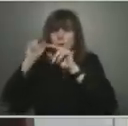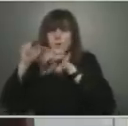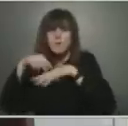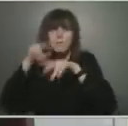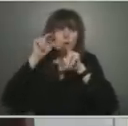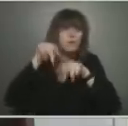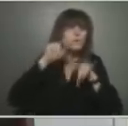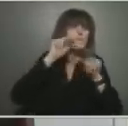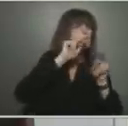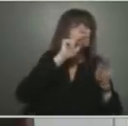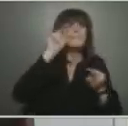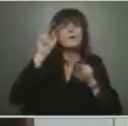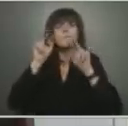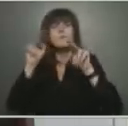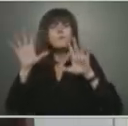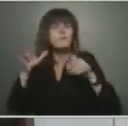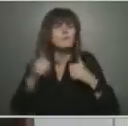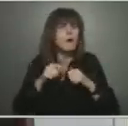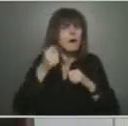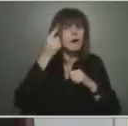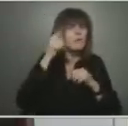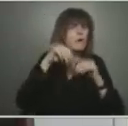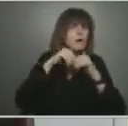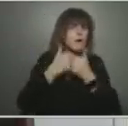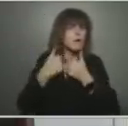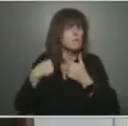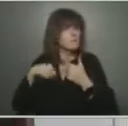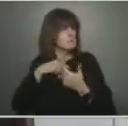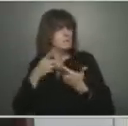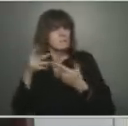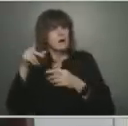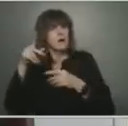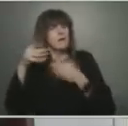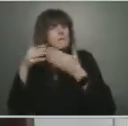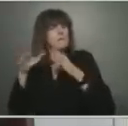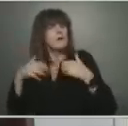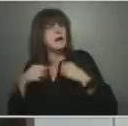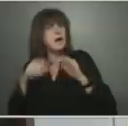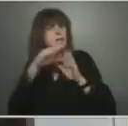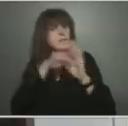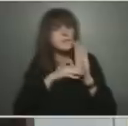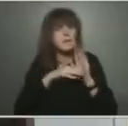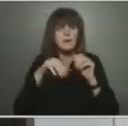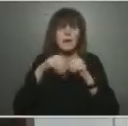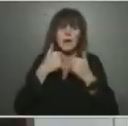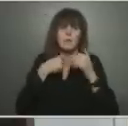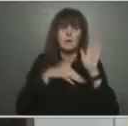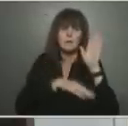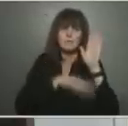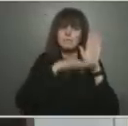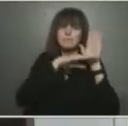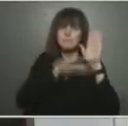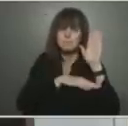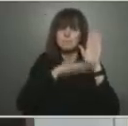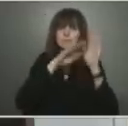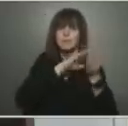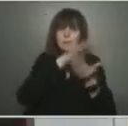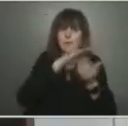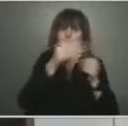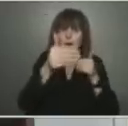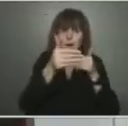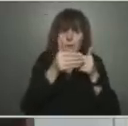minimize public health measures, because no one wants these in place for, as the Premier would say, a minute longer than they have to be.